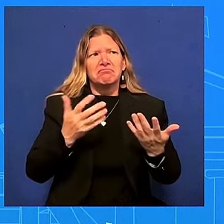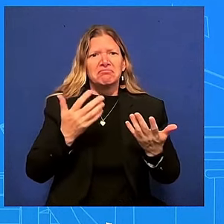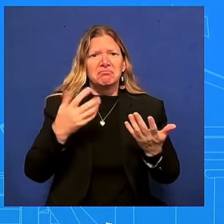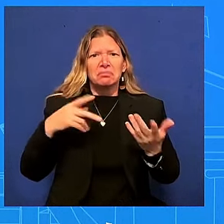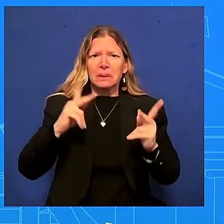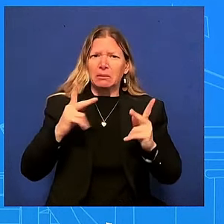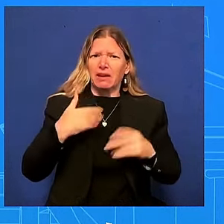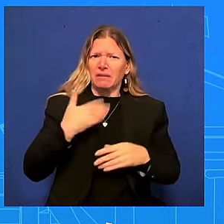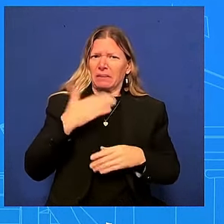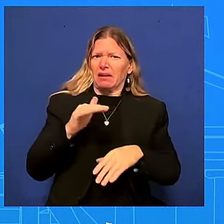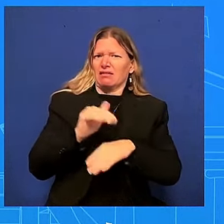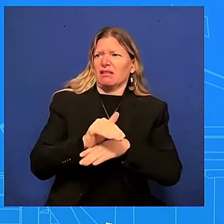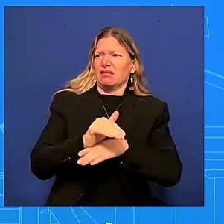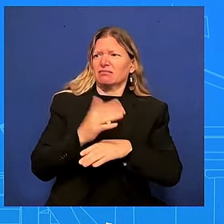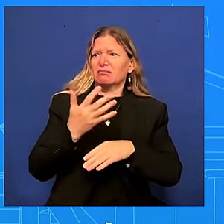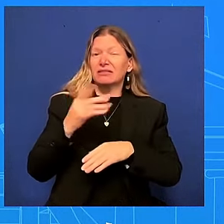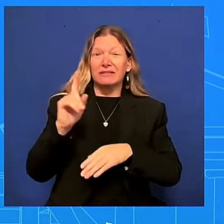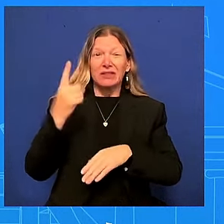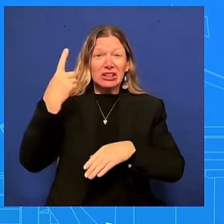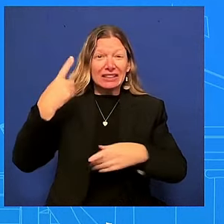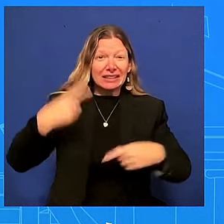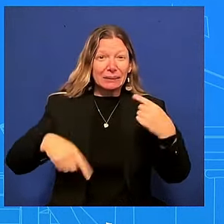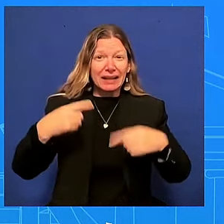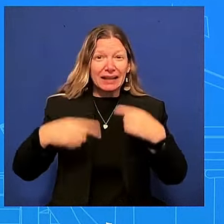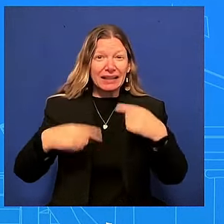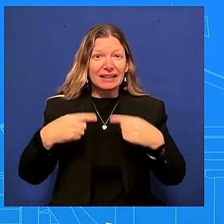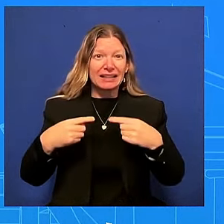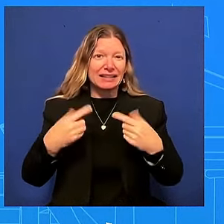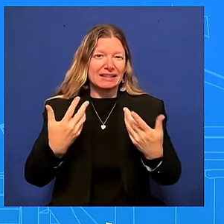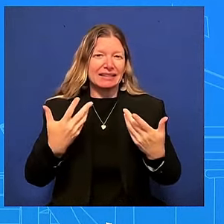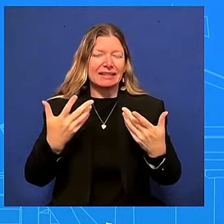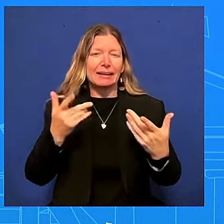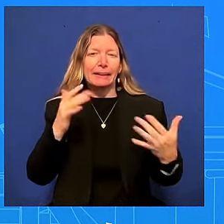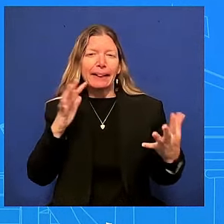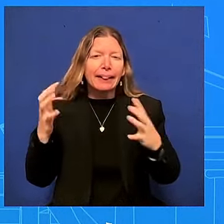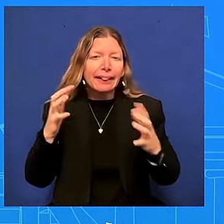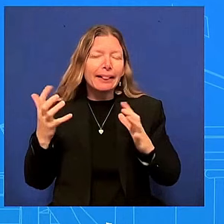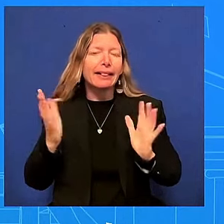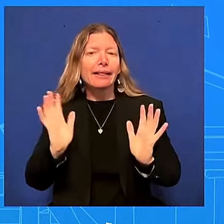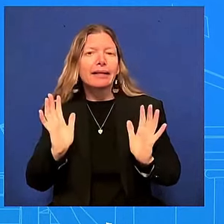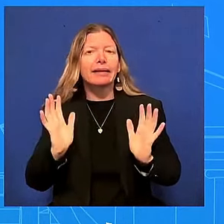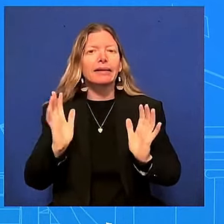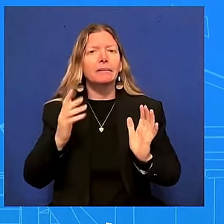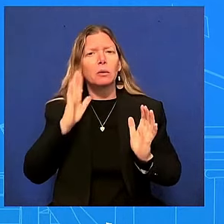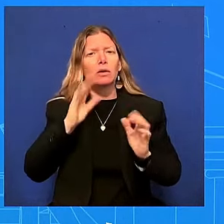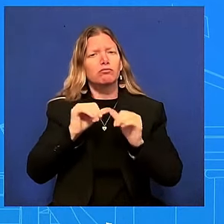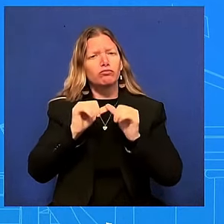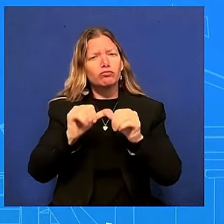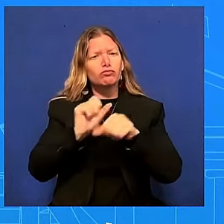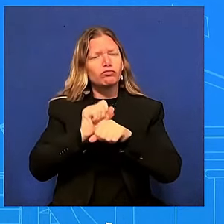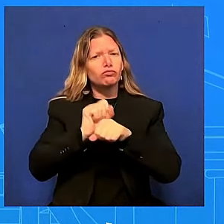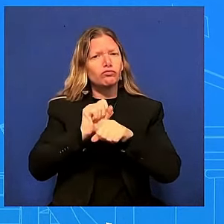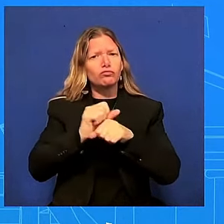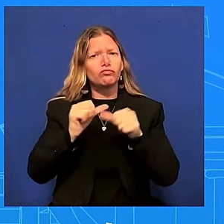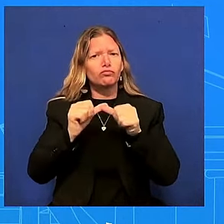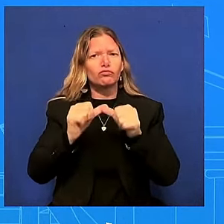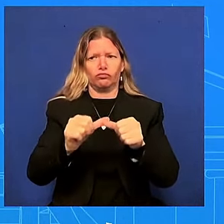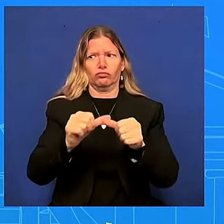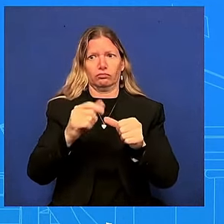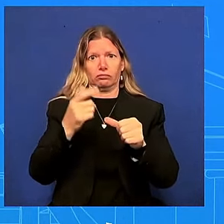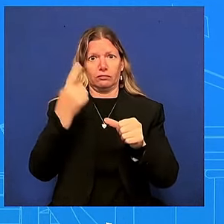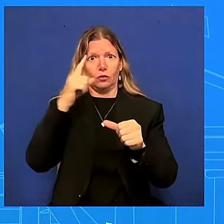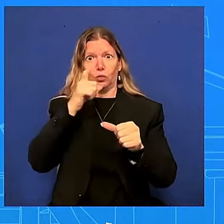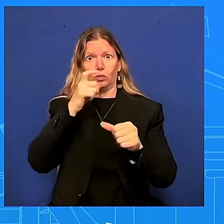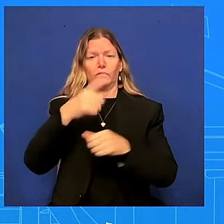to continue to do the work that we have been doing on behalf of the american people i think the president work record uh certainly